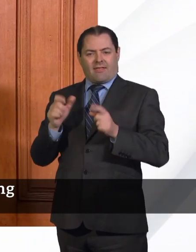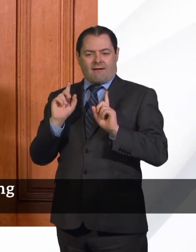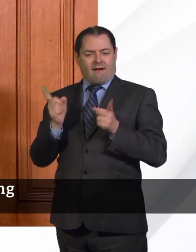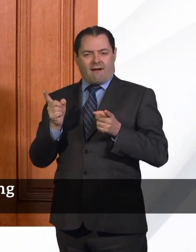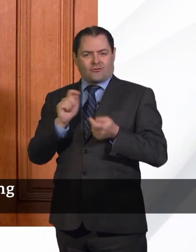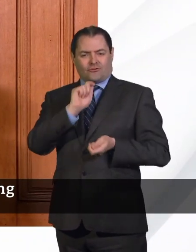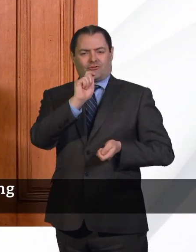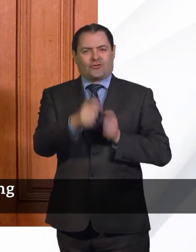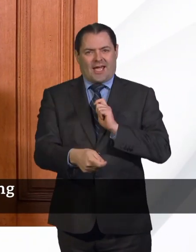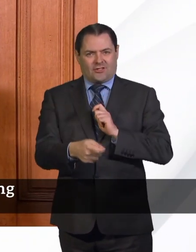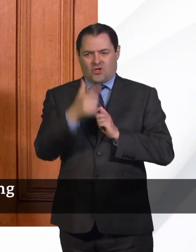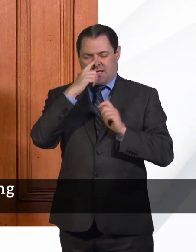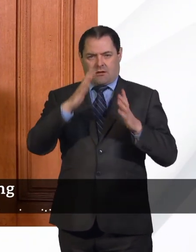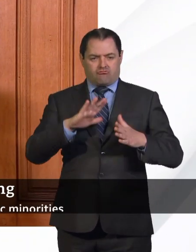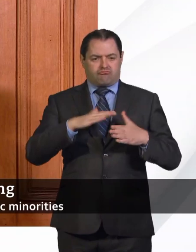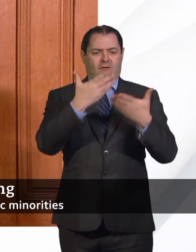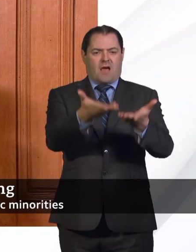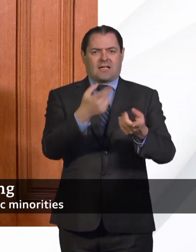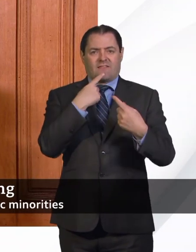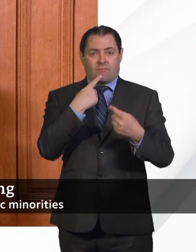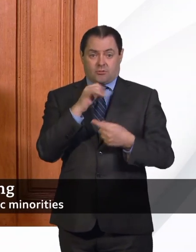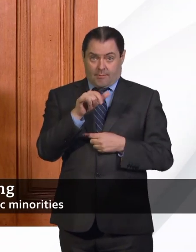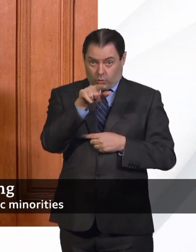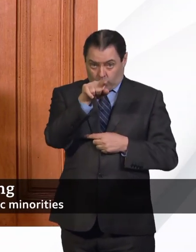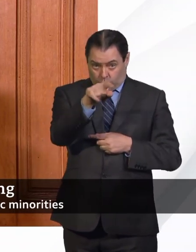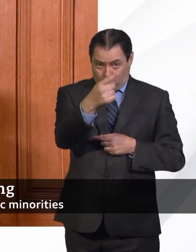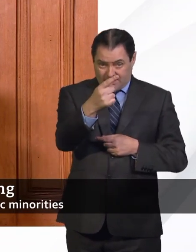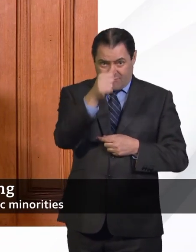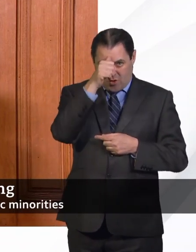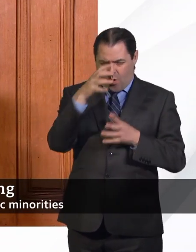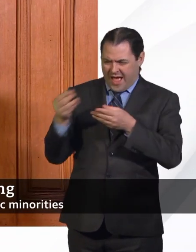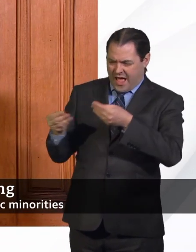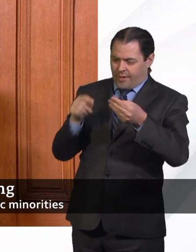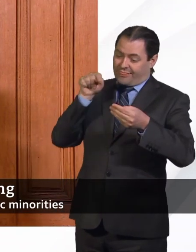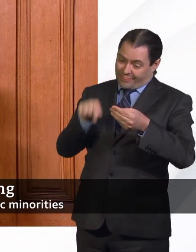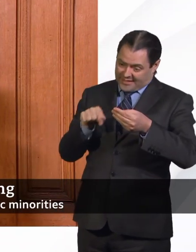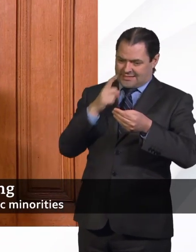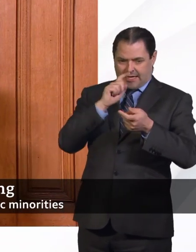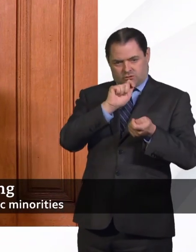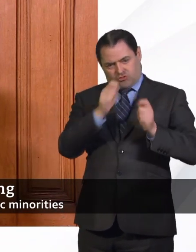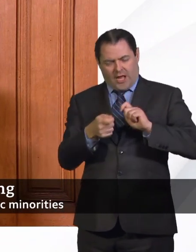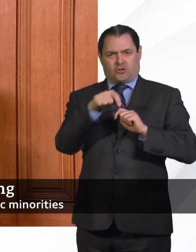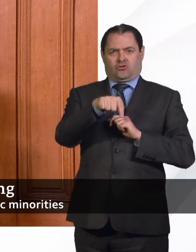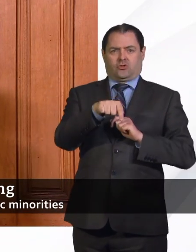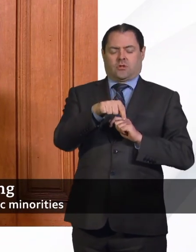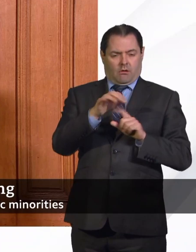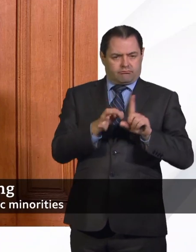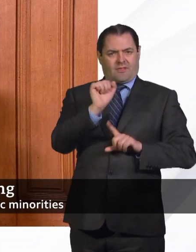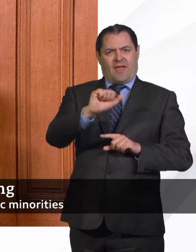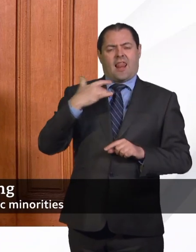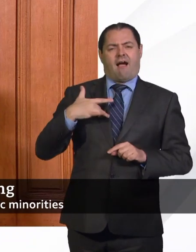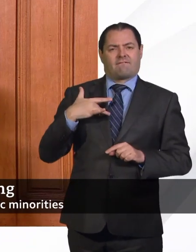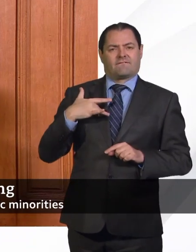likely the people that you work with and know who will know how to use these data to make a difference to people's lives.